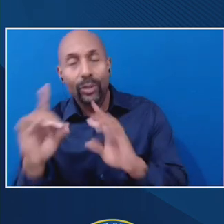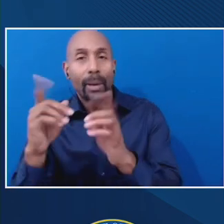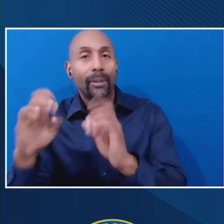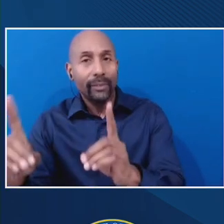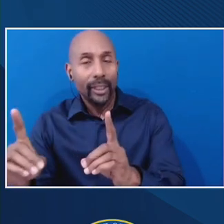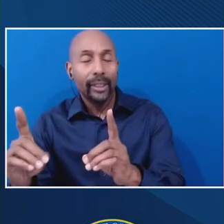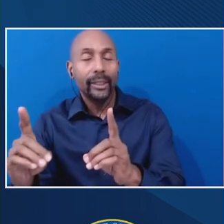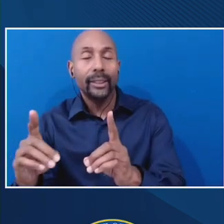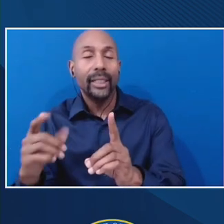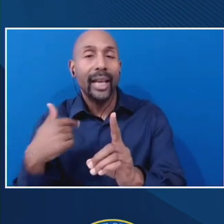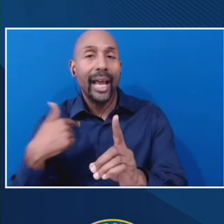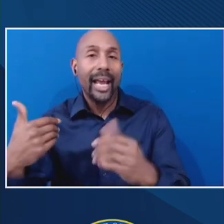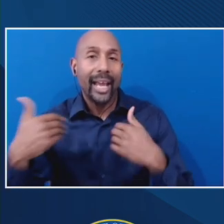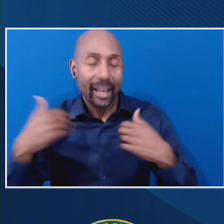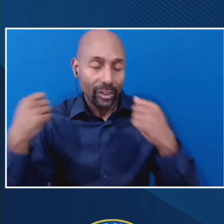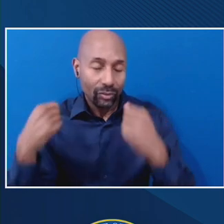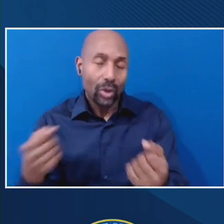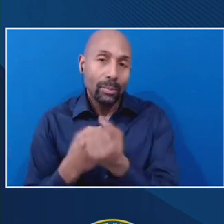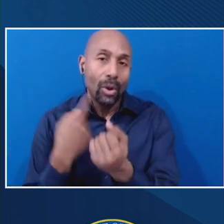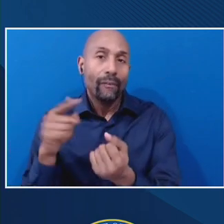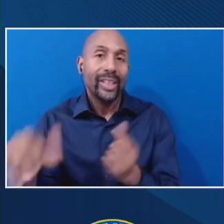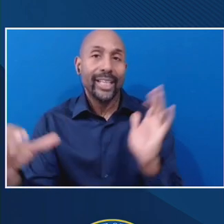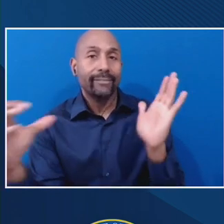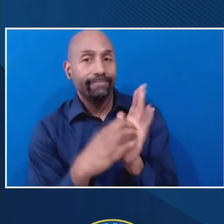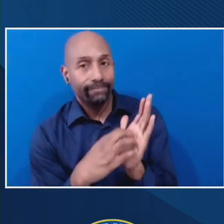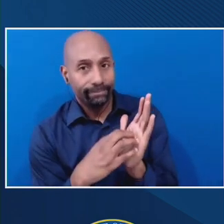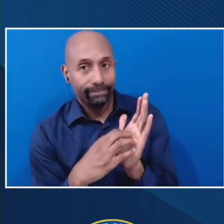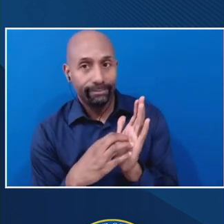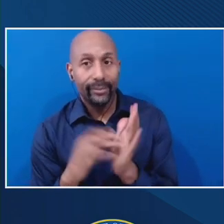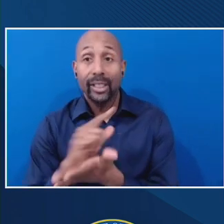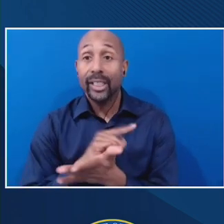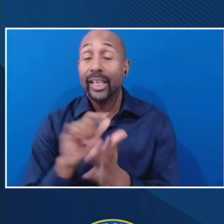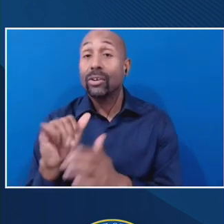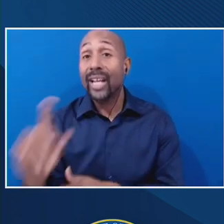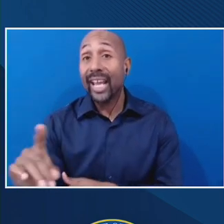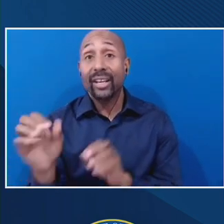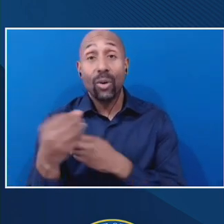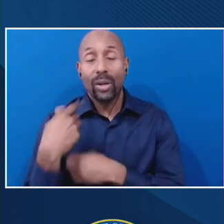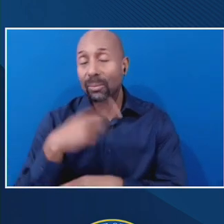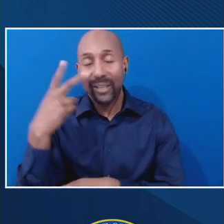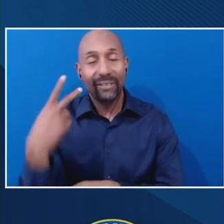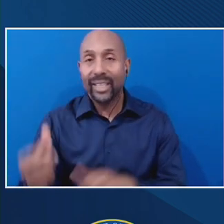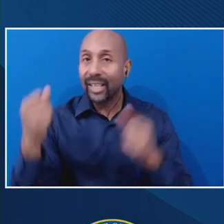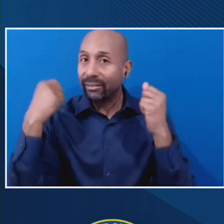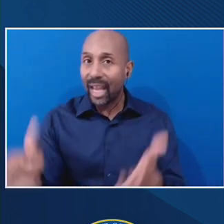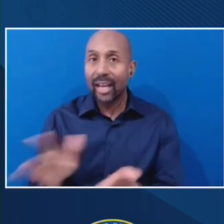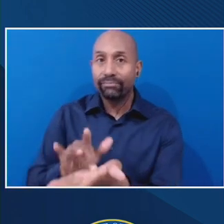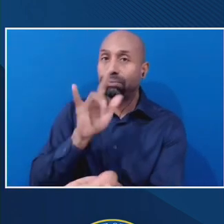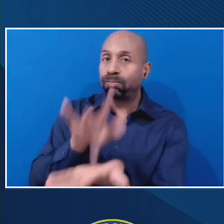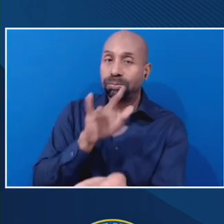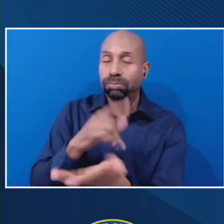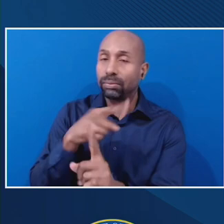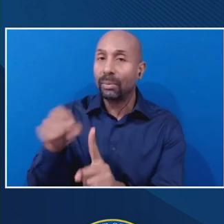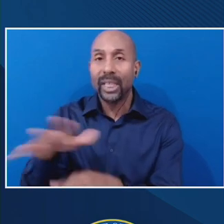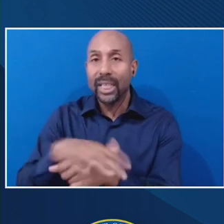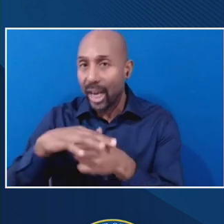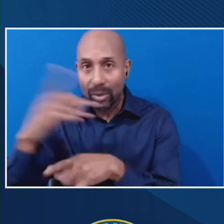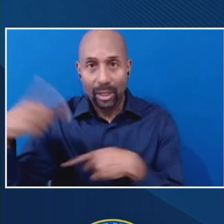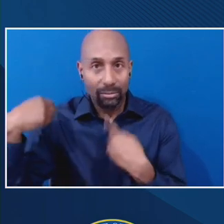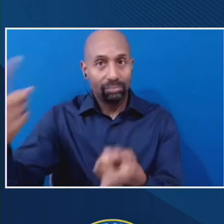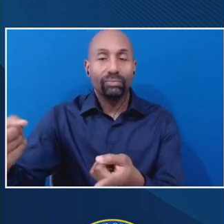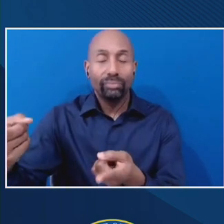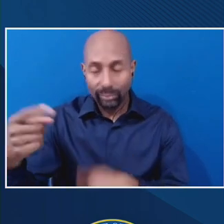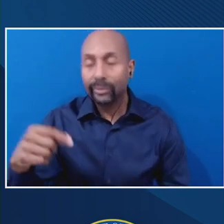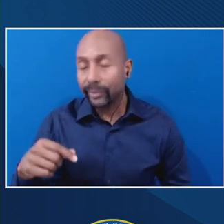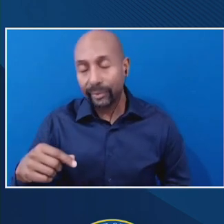support for this provision. Um, legal aid organizations, we have seen a massive amount of abuse in this area over the years. Um, I